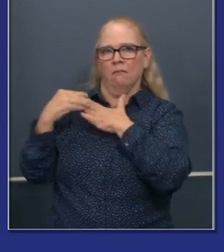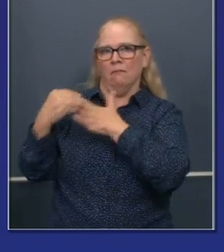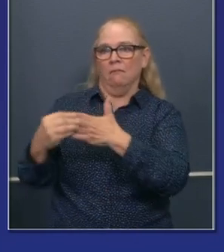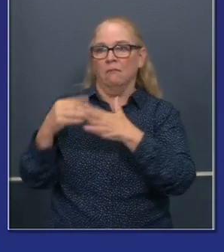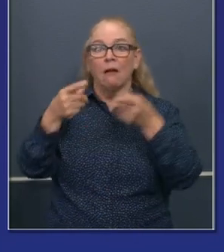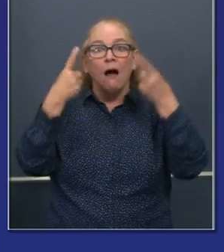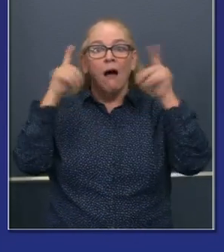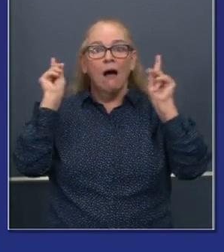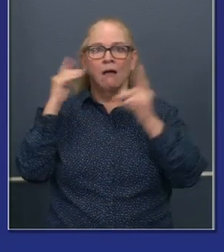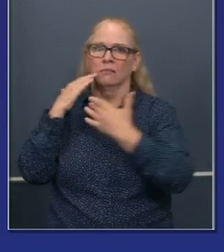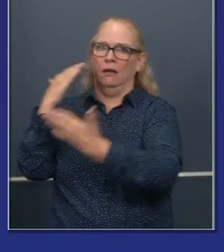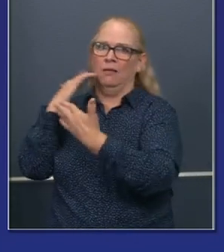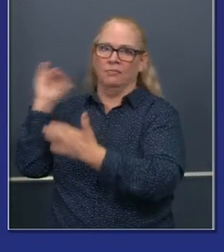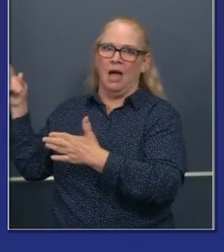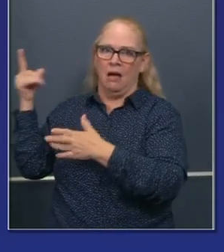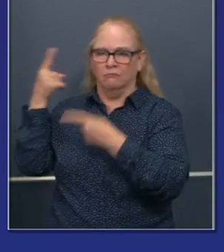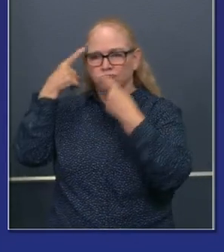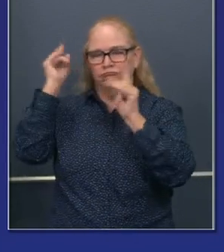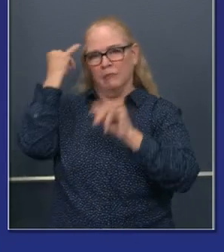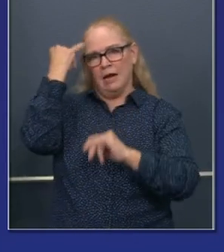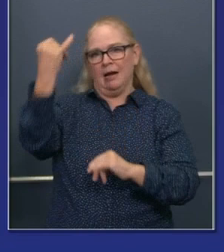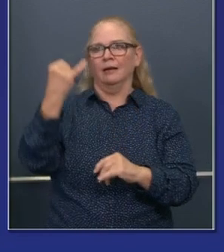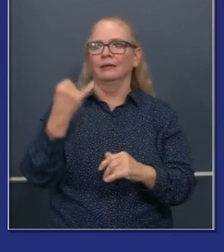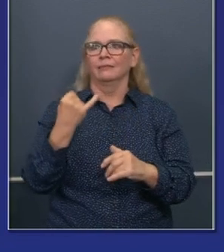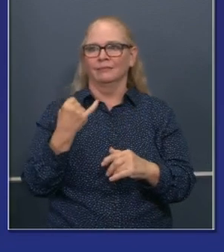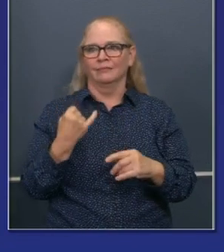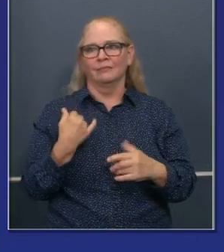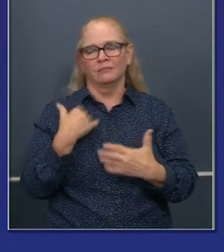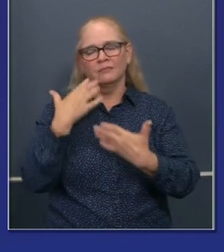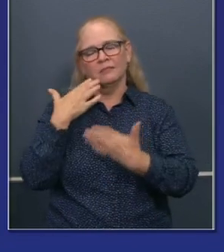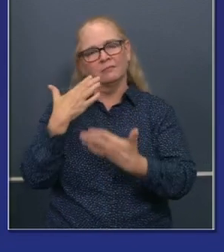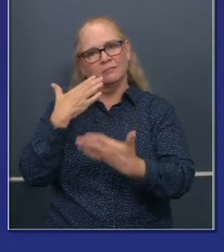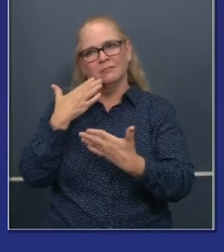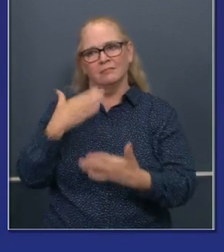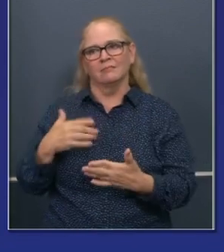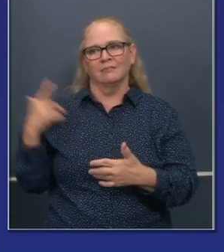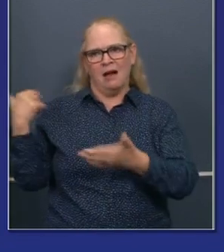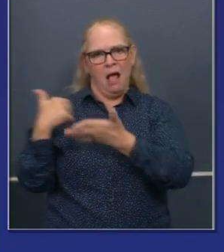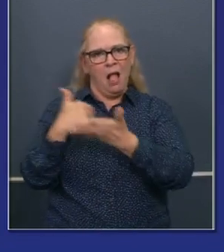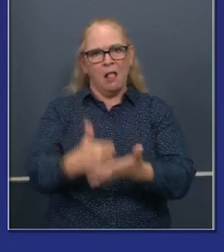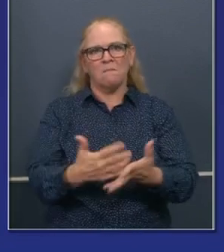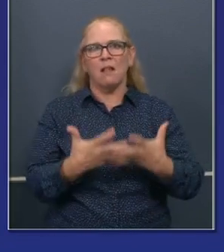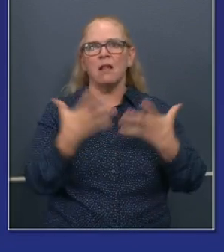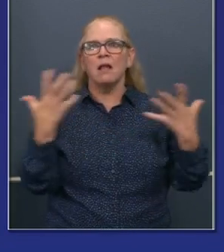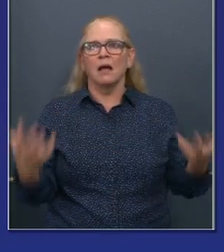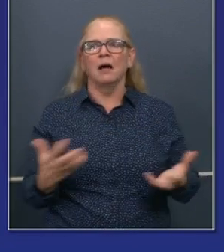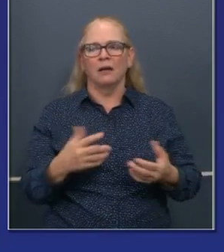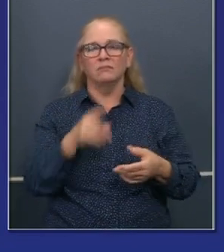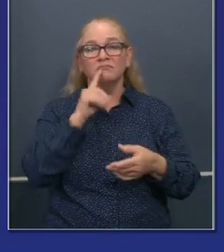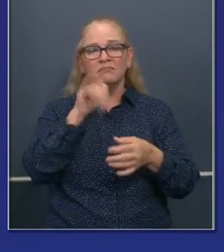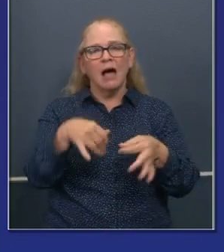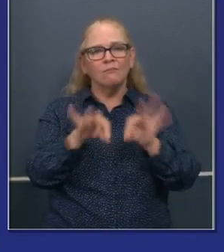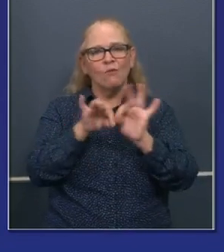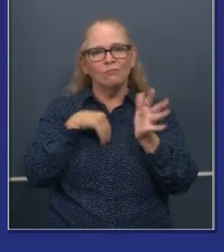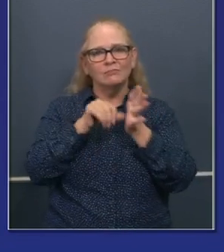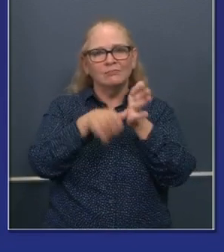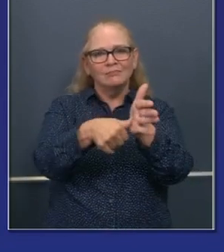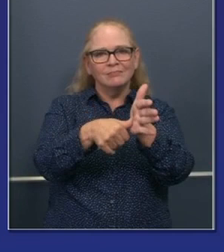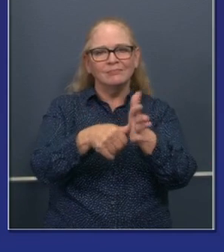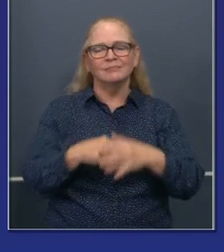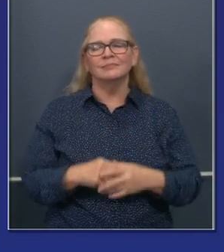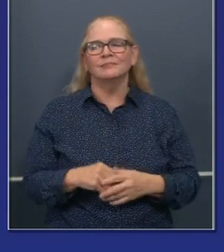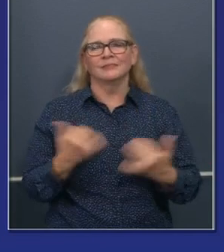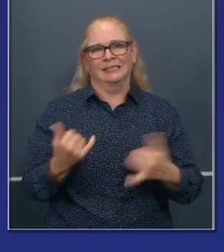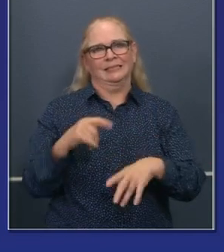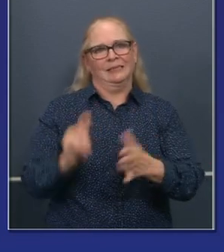this is just a demonstrable example of that leadership and how important it is to come, uh, at this time. And so we